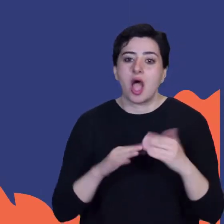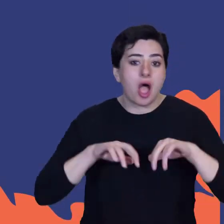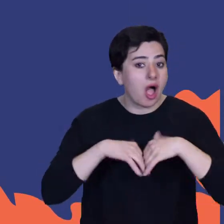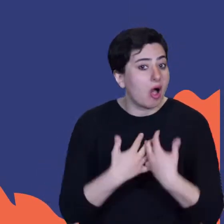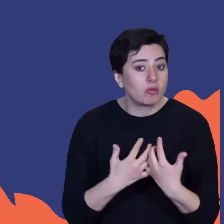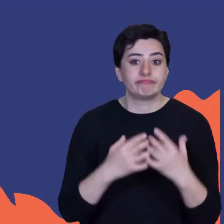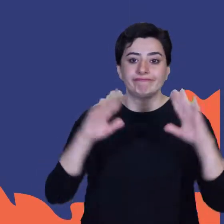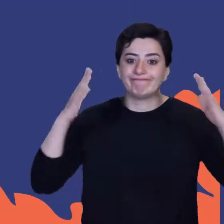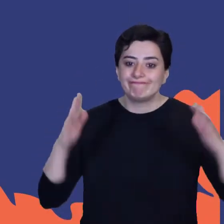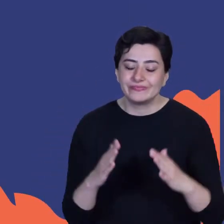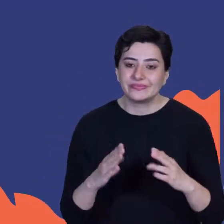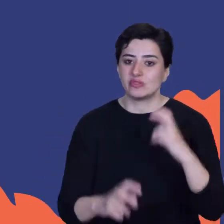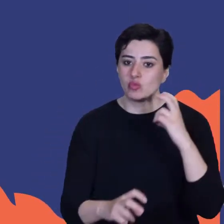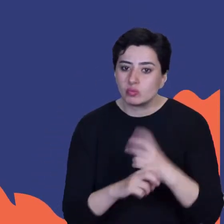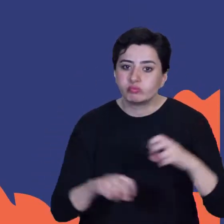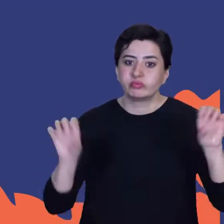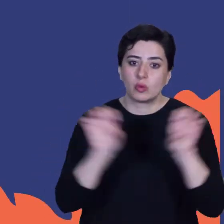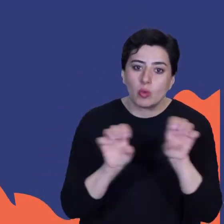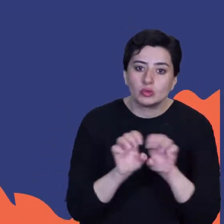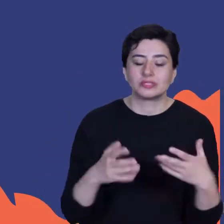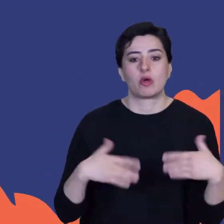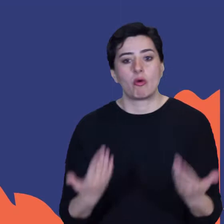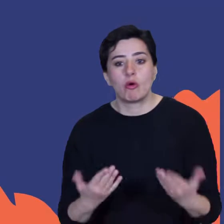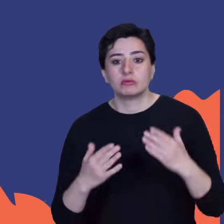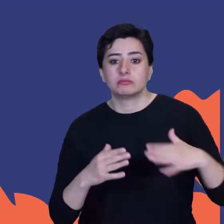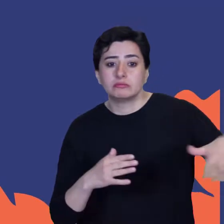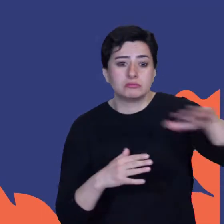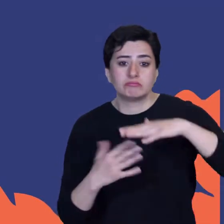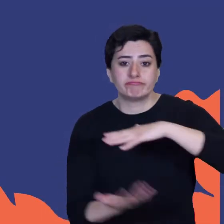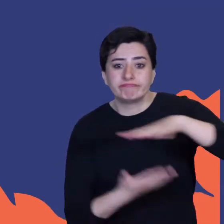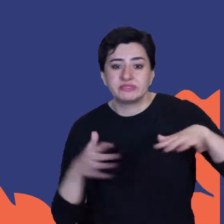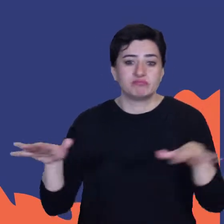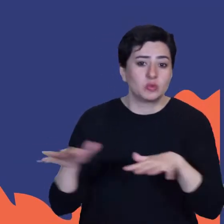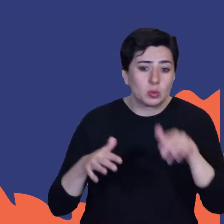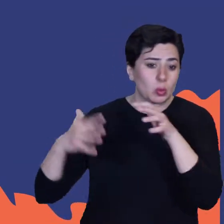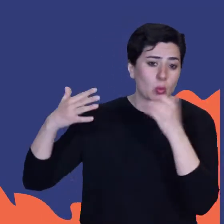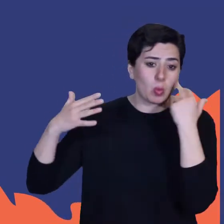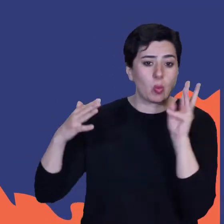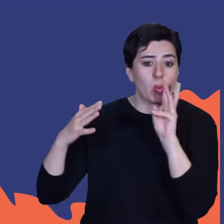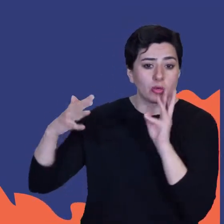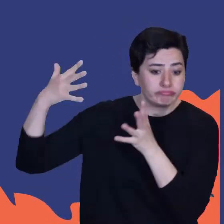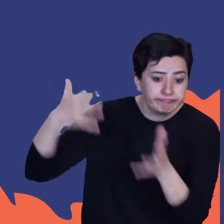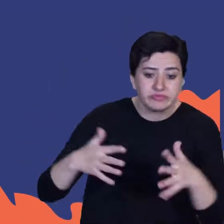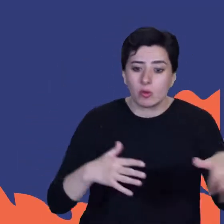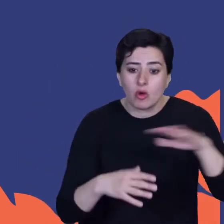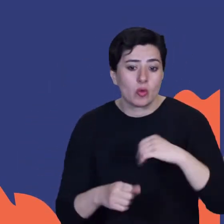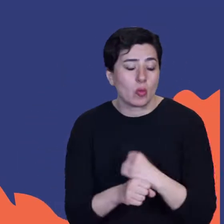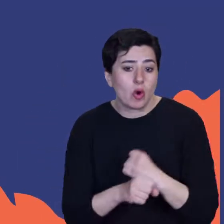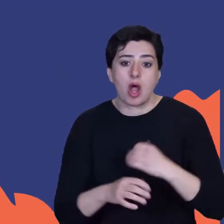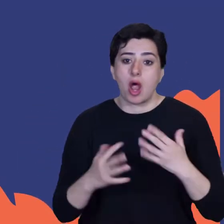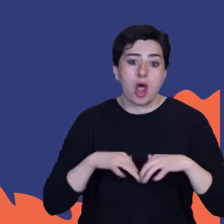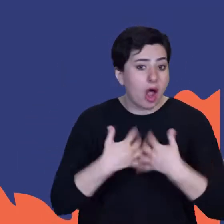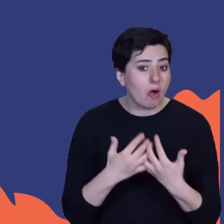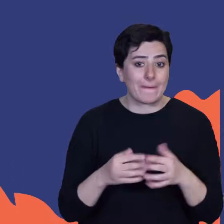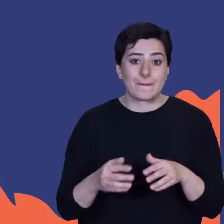Working together to reduce the chance that a hazard will turn into a disaster, and preparing for disasters when they